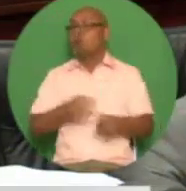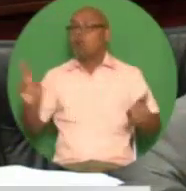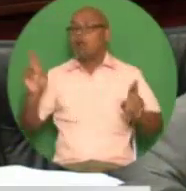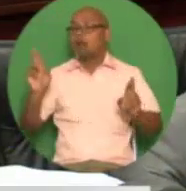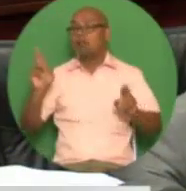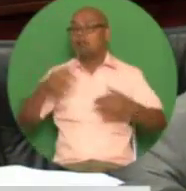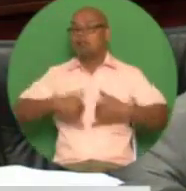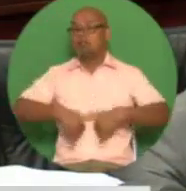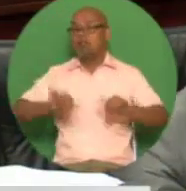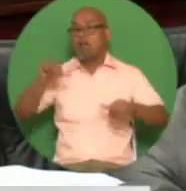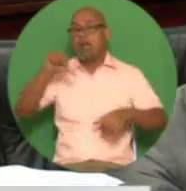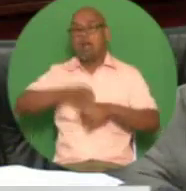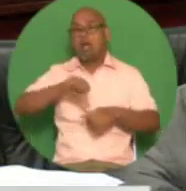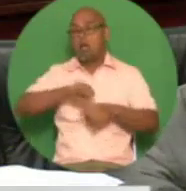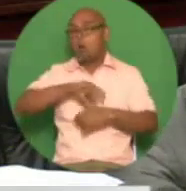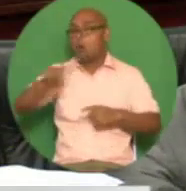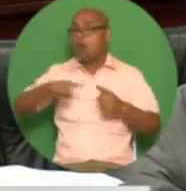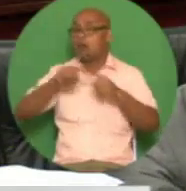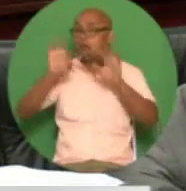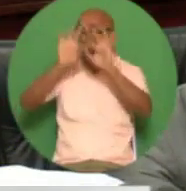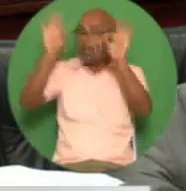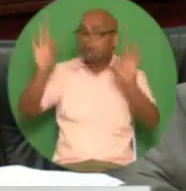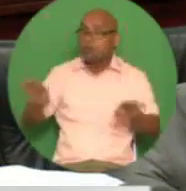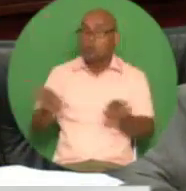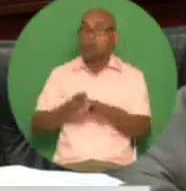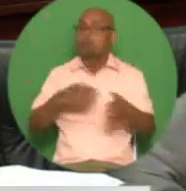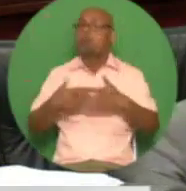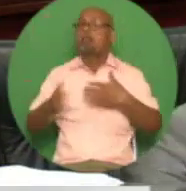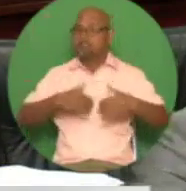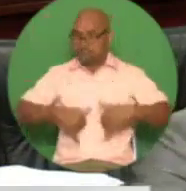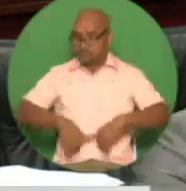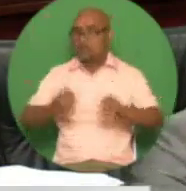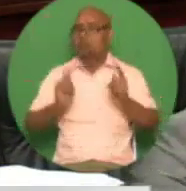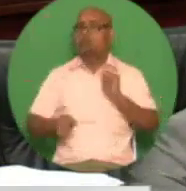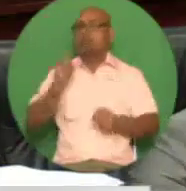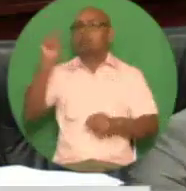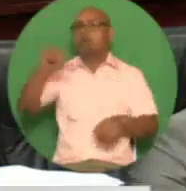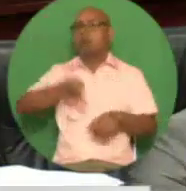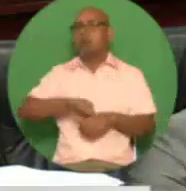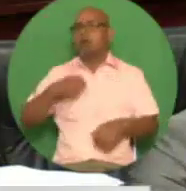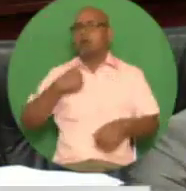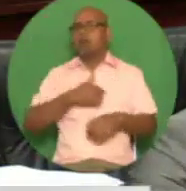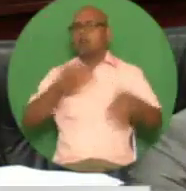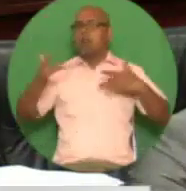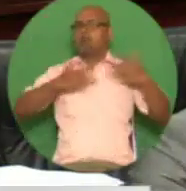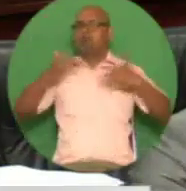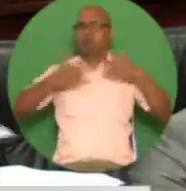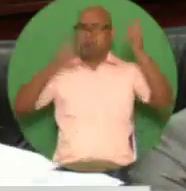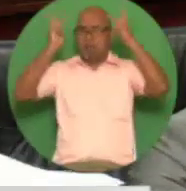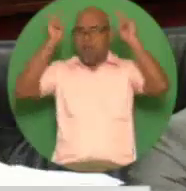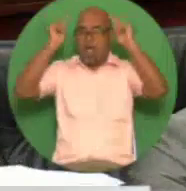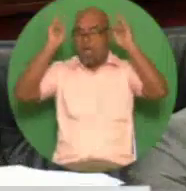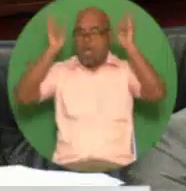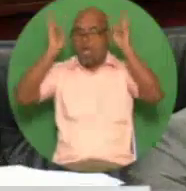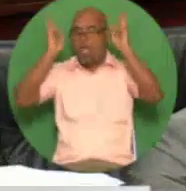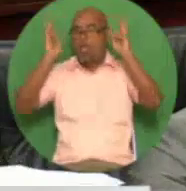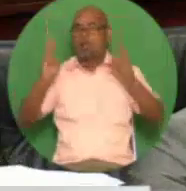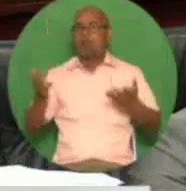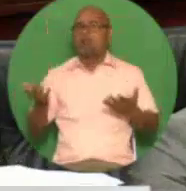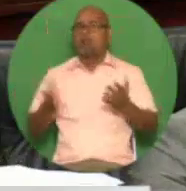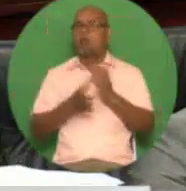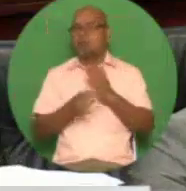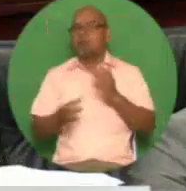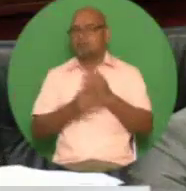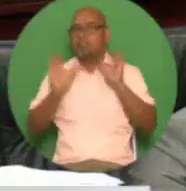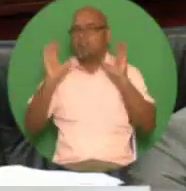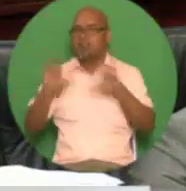after the refinery closes there's absolutely no need for concern since petrotron storage capacity for fuel at point a